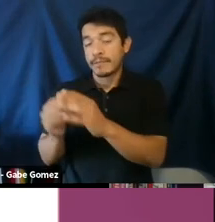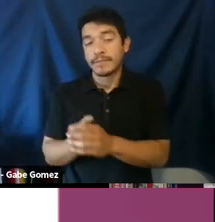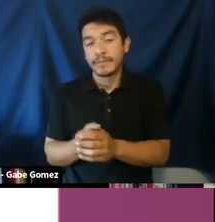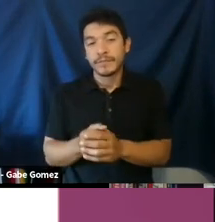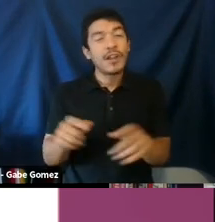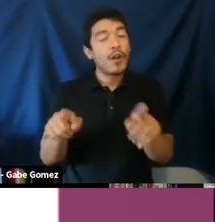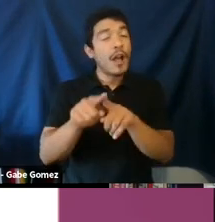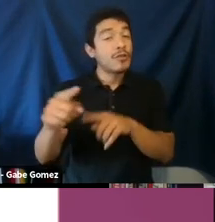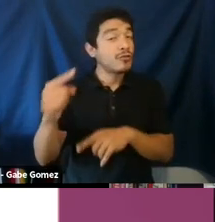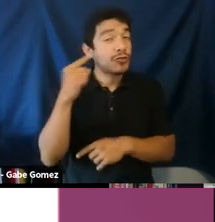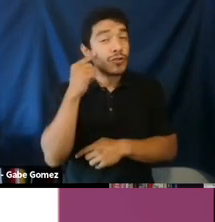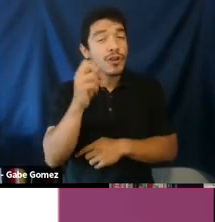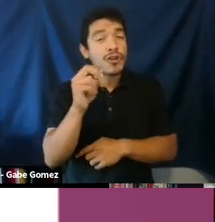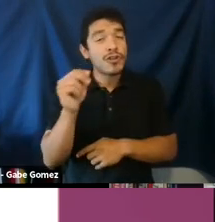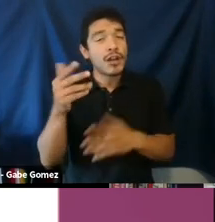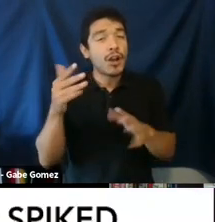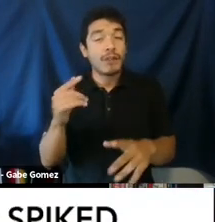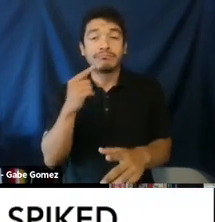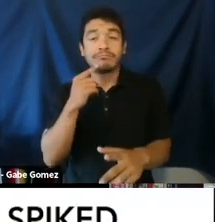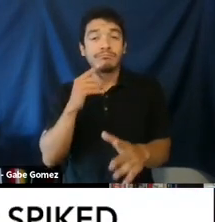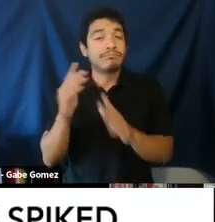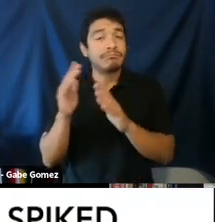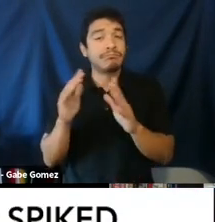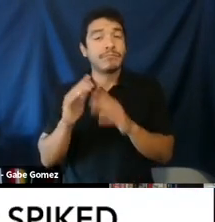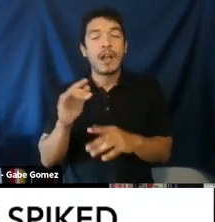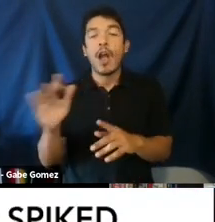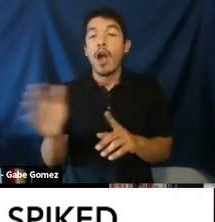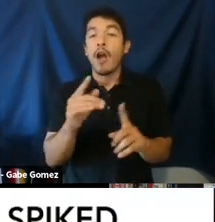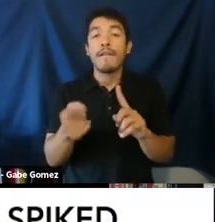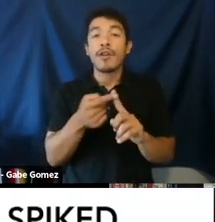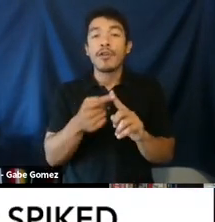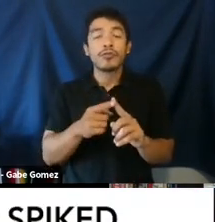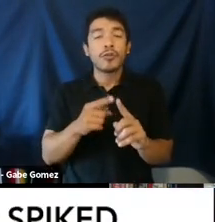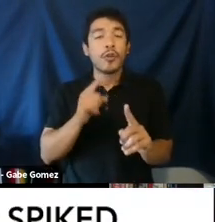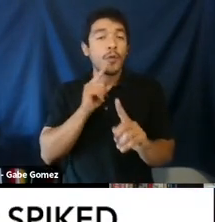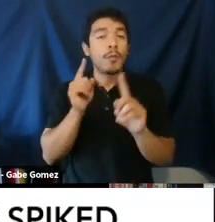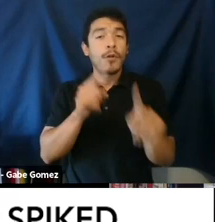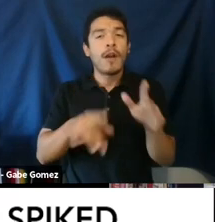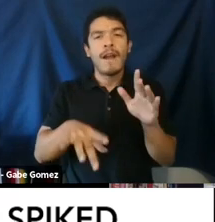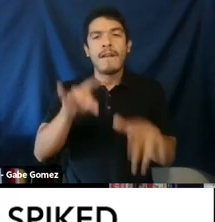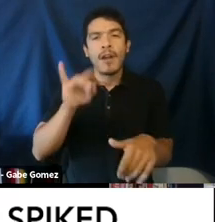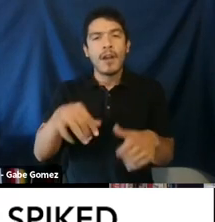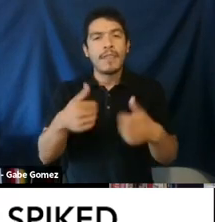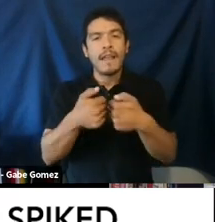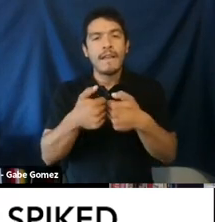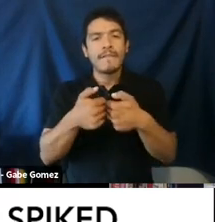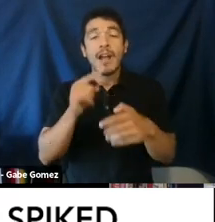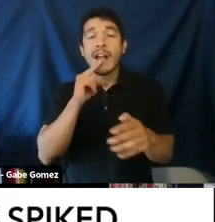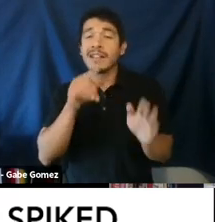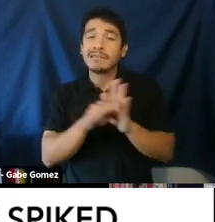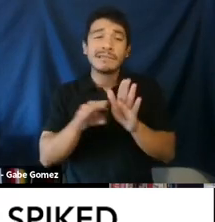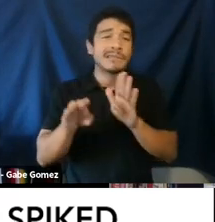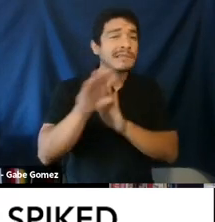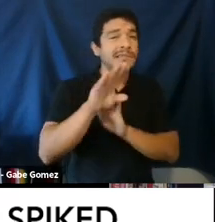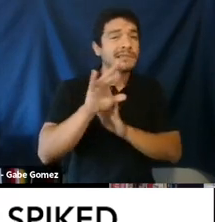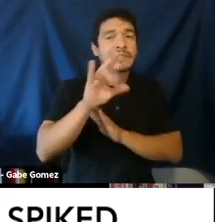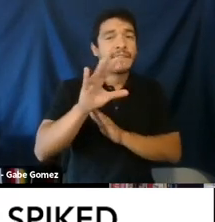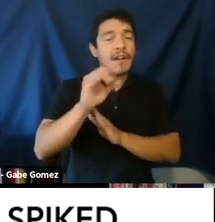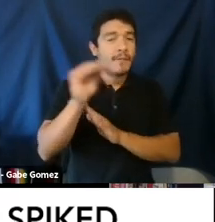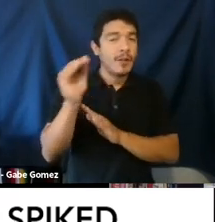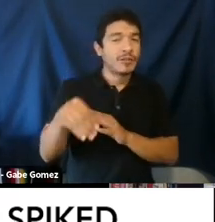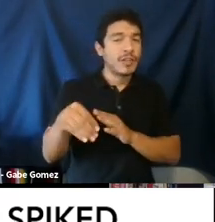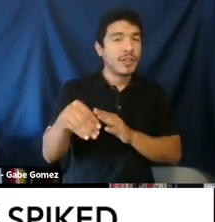understood, and understood in the gaming community. So as you heard Gina mention earlier, initial reports